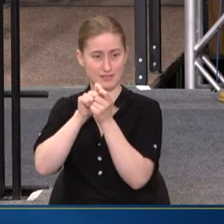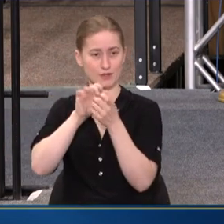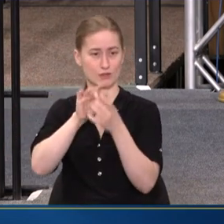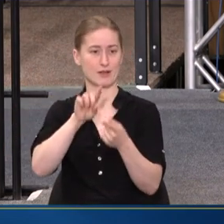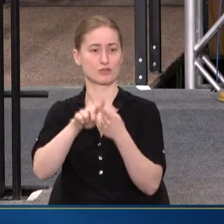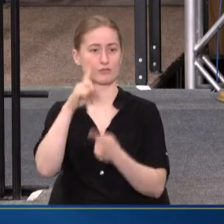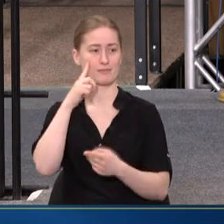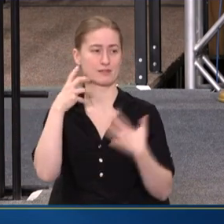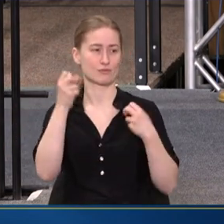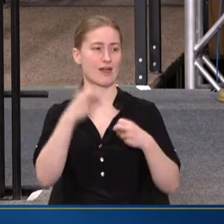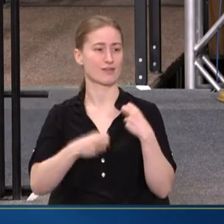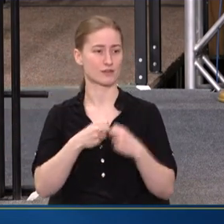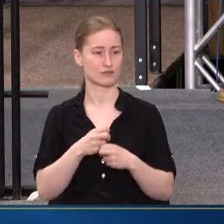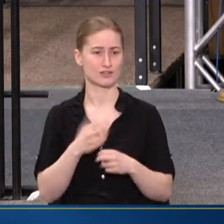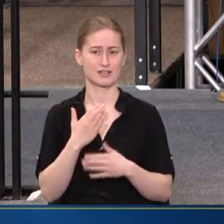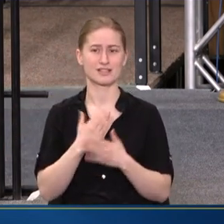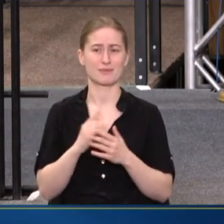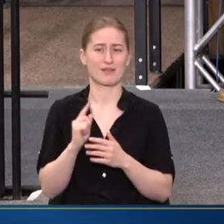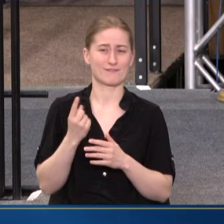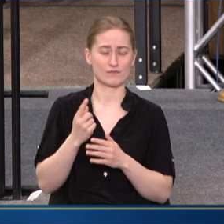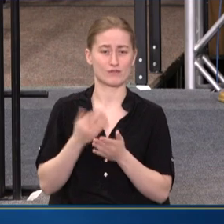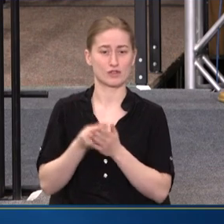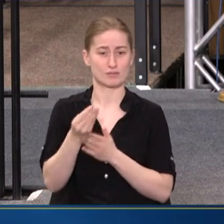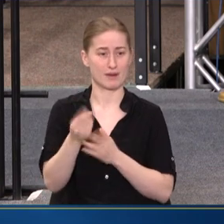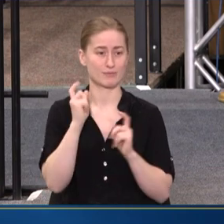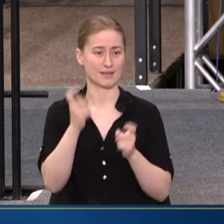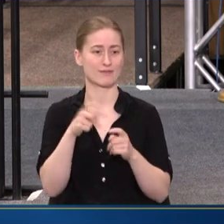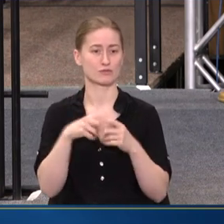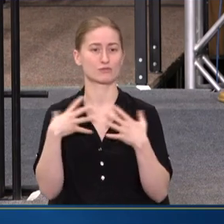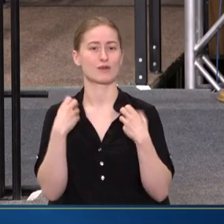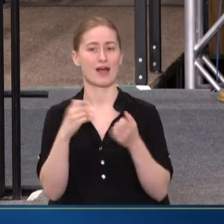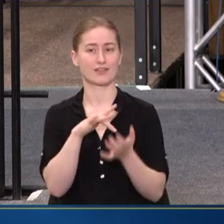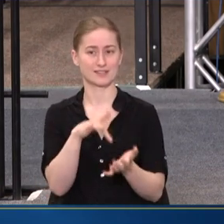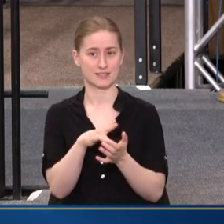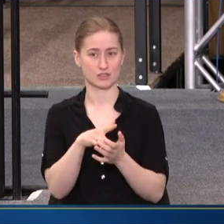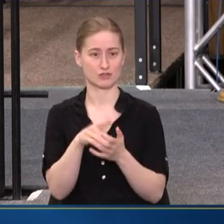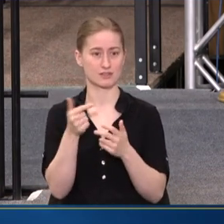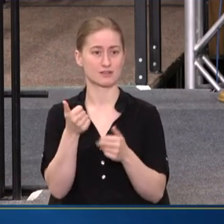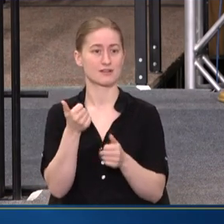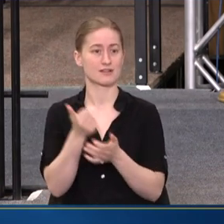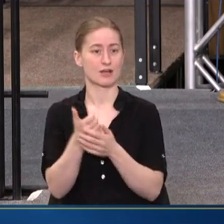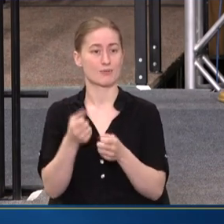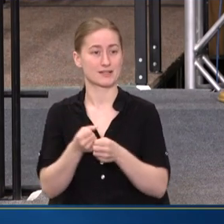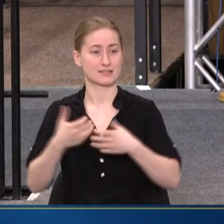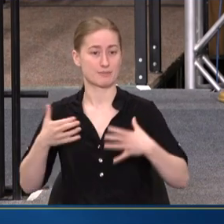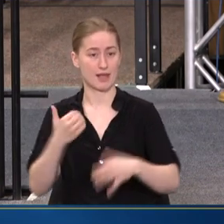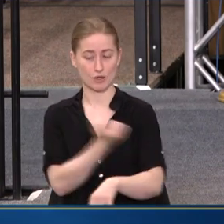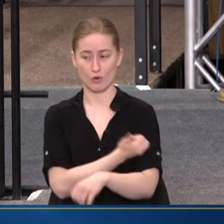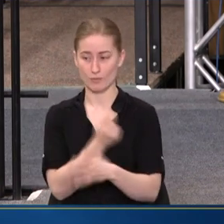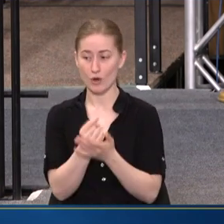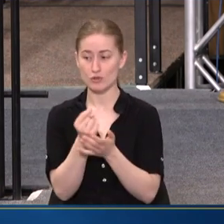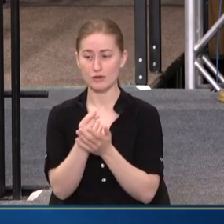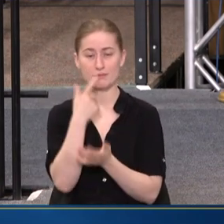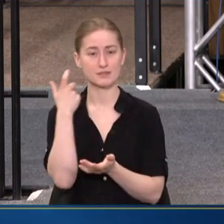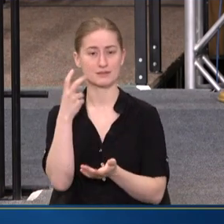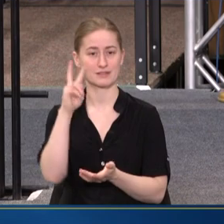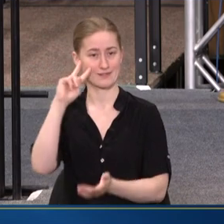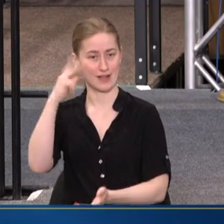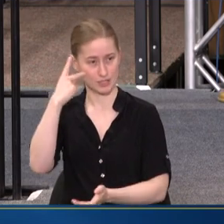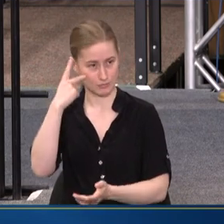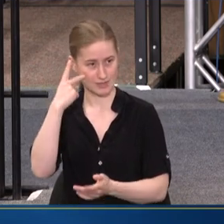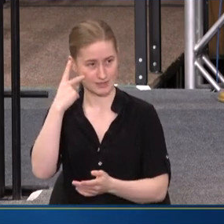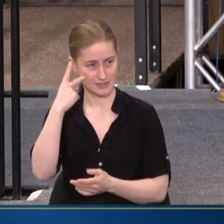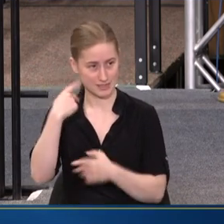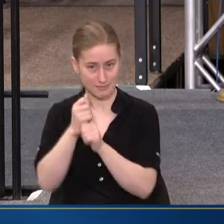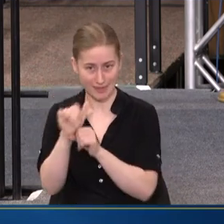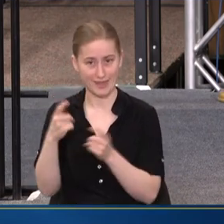SOME OF THE VERY FIRST MONEY WE EVER GAVE TO HEALTH CENTERS TO EXPAND OPIOID TREATMENT WAS BECAUSE THE VICE PRESIDENT MADE